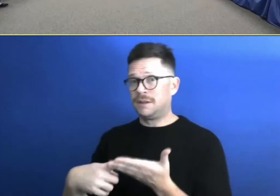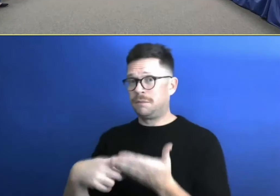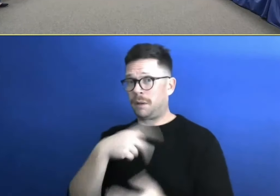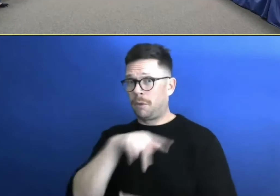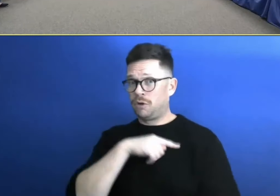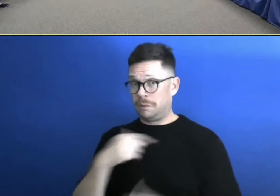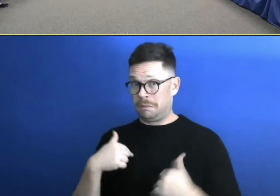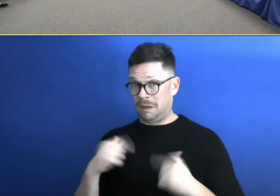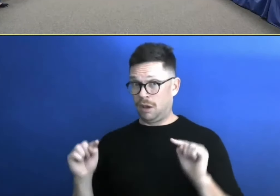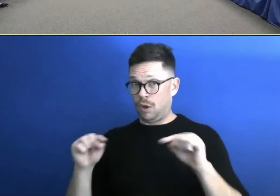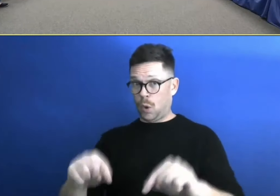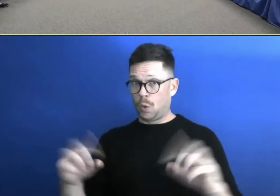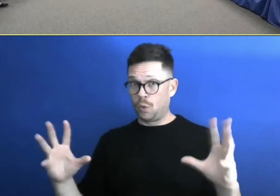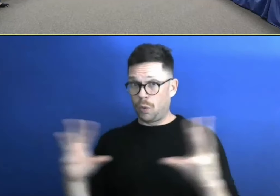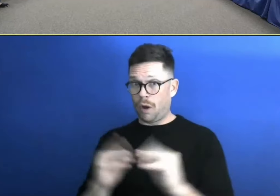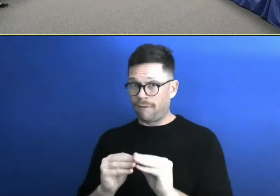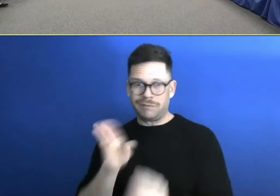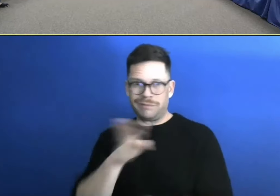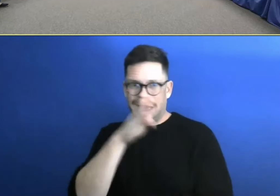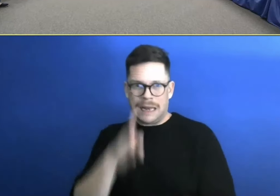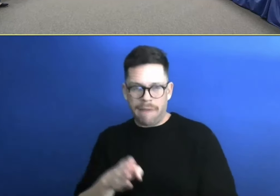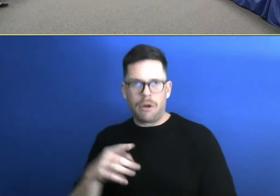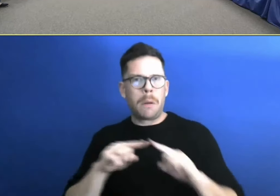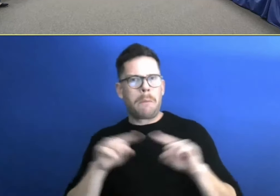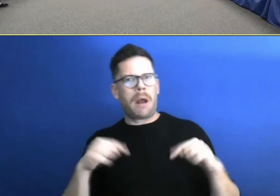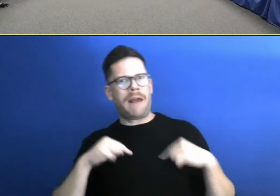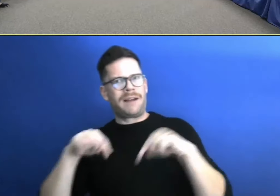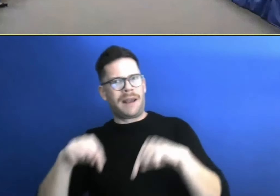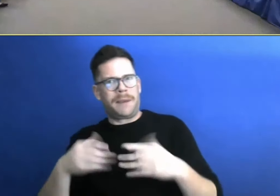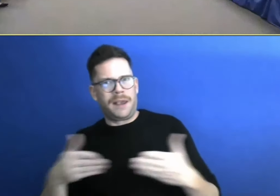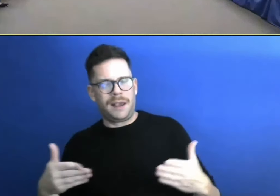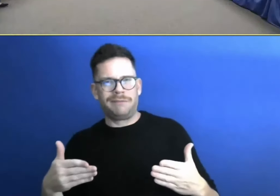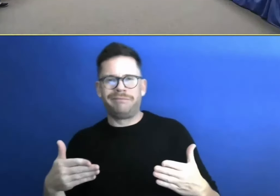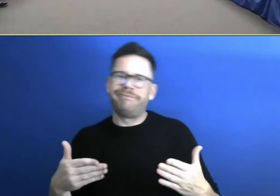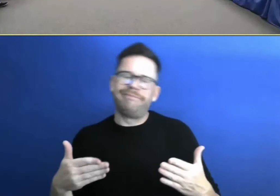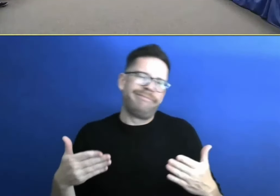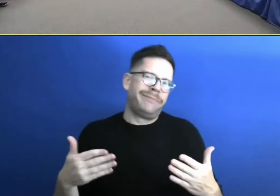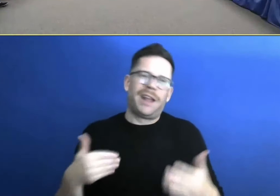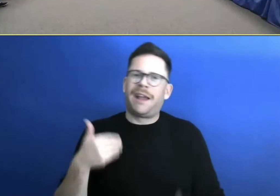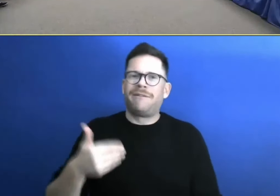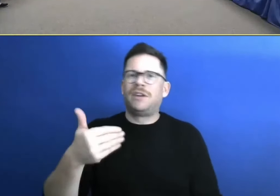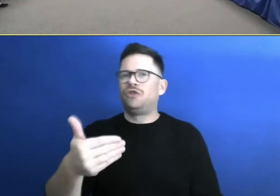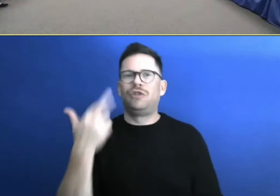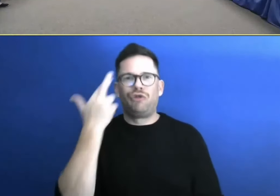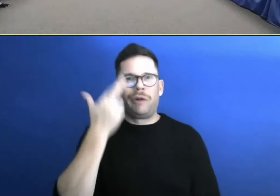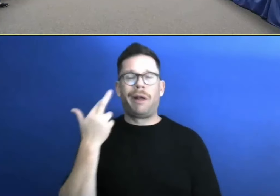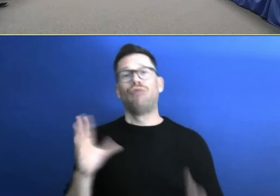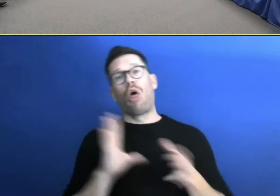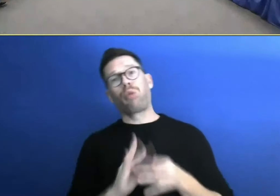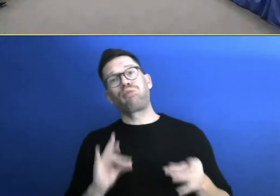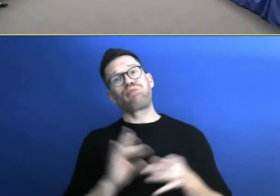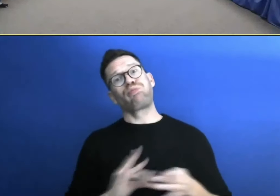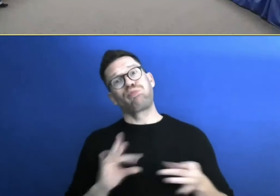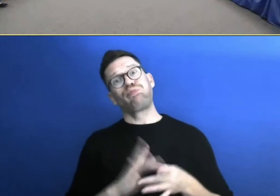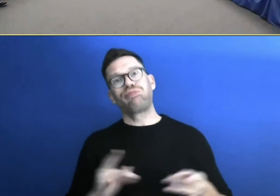I've been here as you've attended. And at some point it's just words. Right. And there needs to be either be a legislator